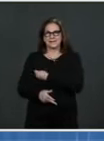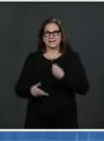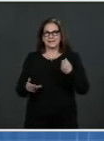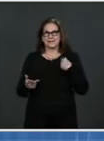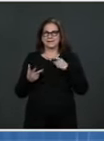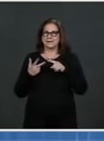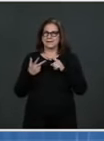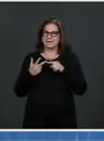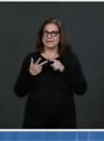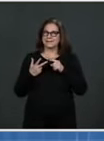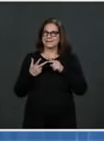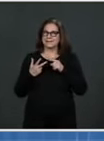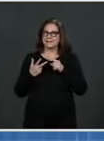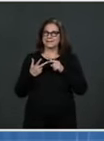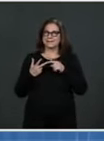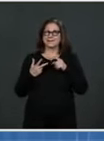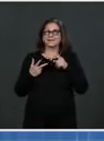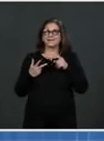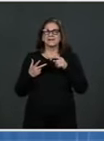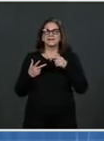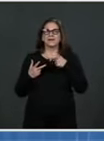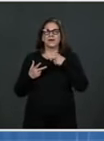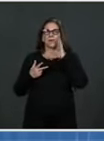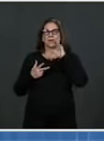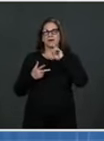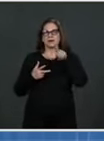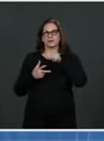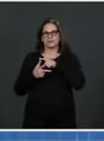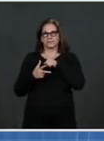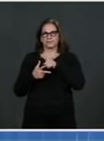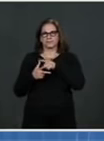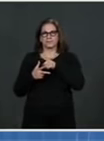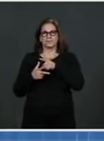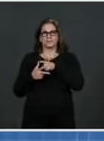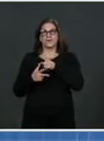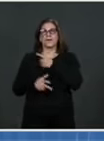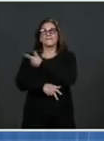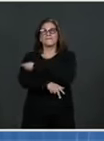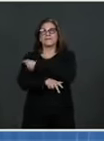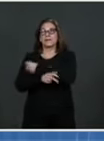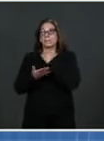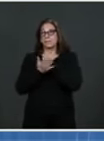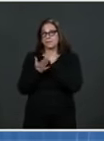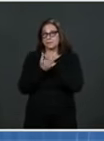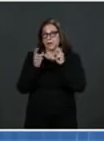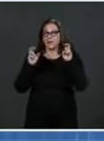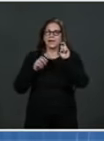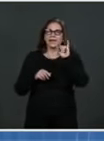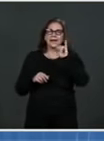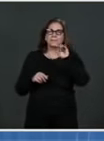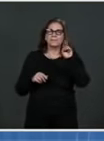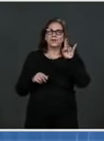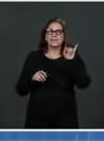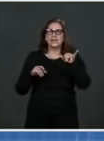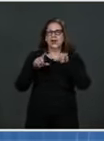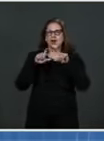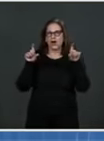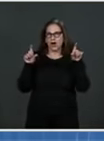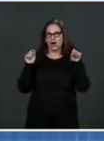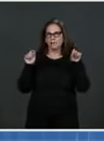You know, relative to the vaccine passport, we think it's very important for the public. Job one is for the public to